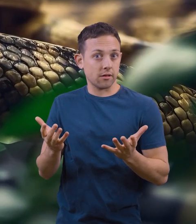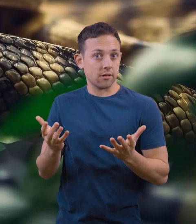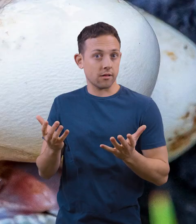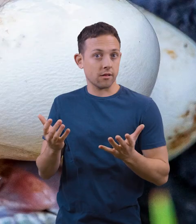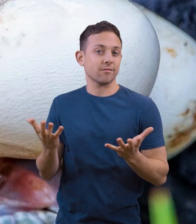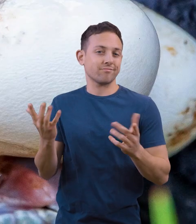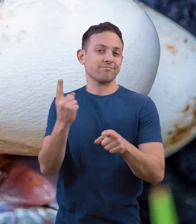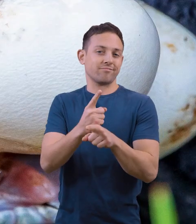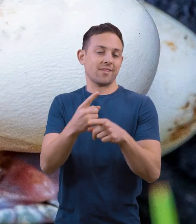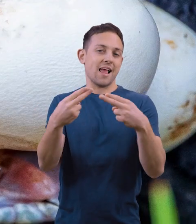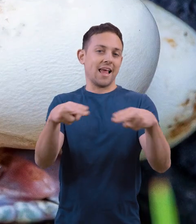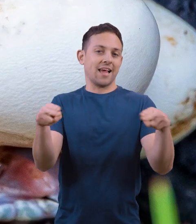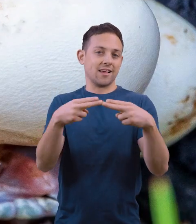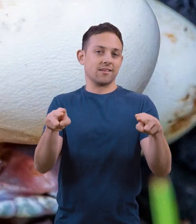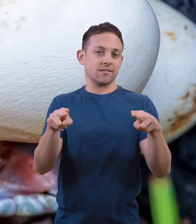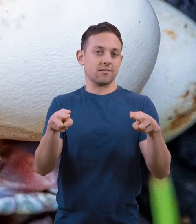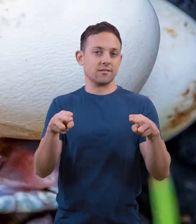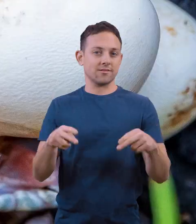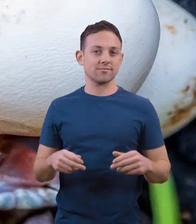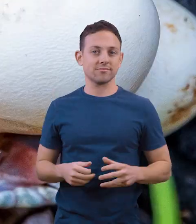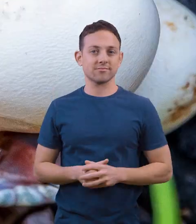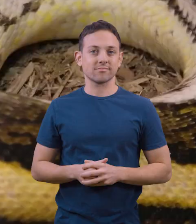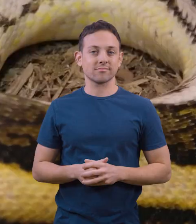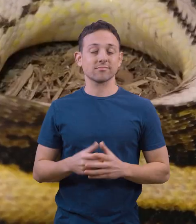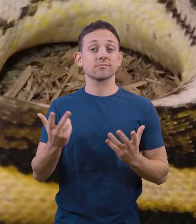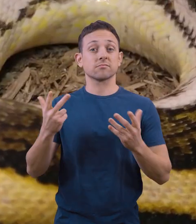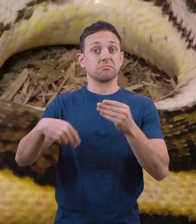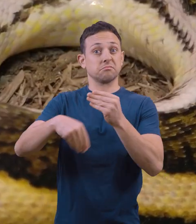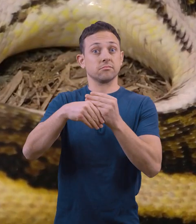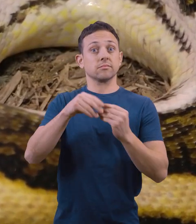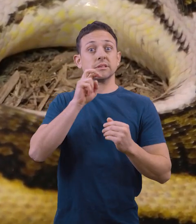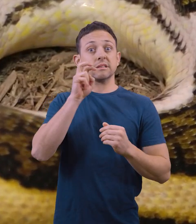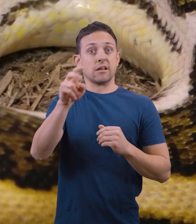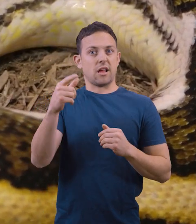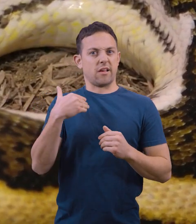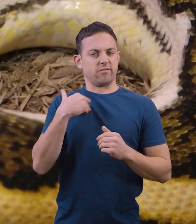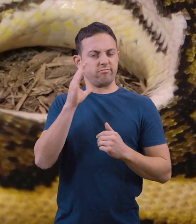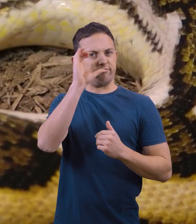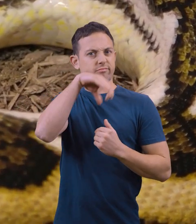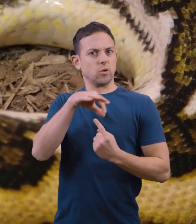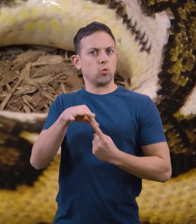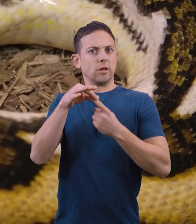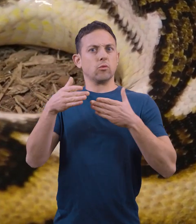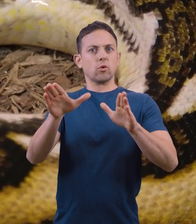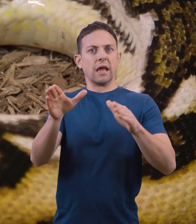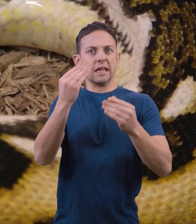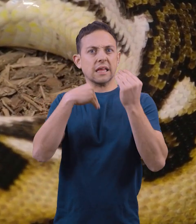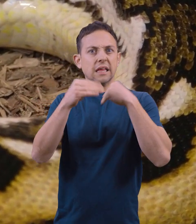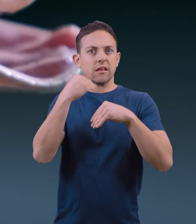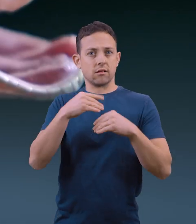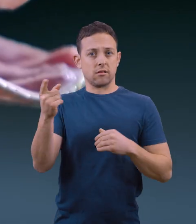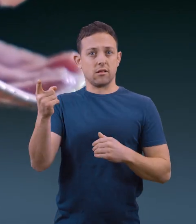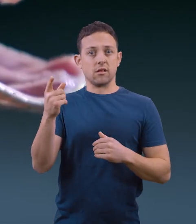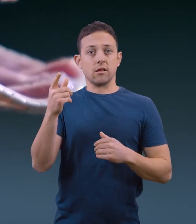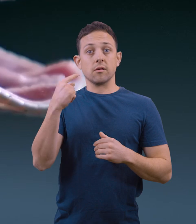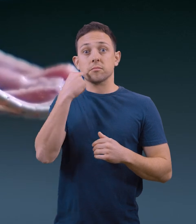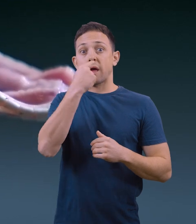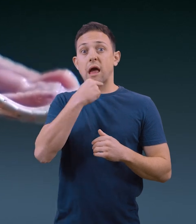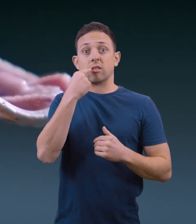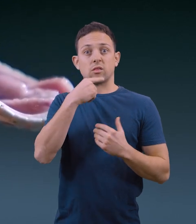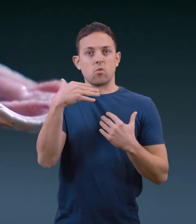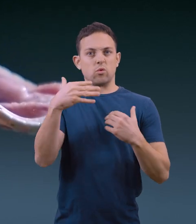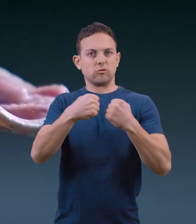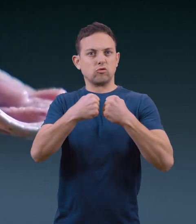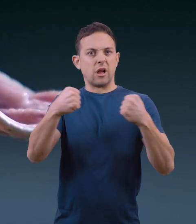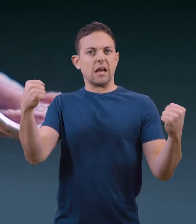eats? That's right! Eggs! In addition, snakes have a unique way of eating. They have stretchy